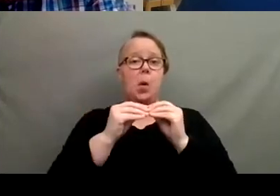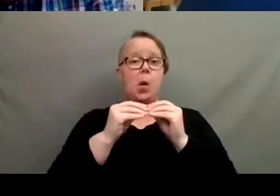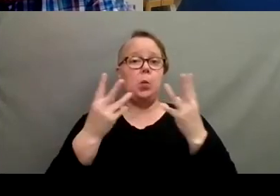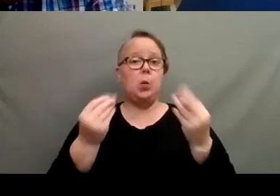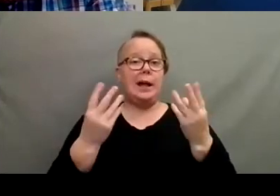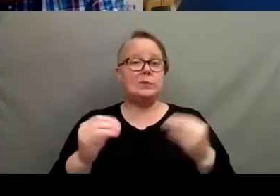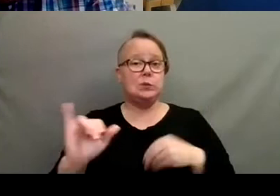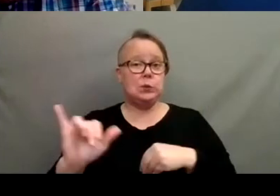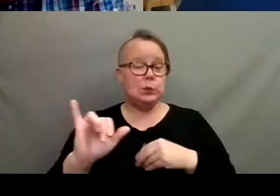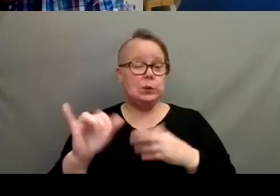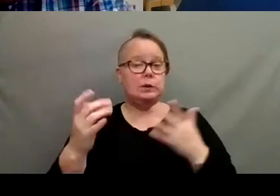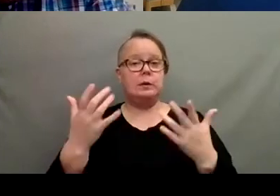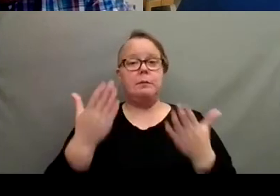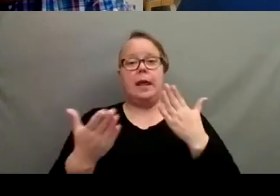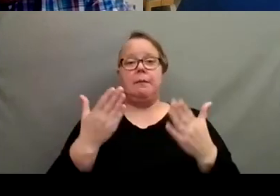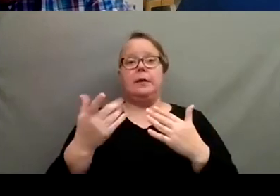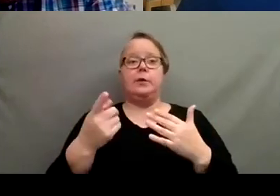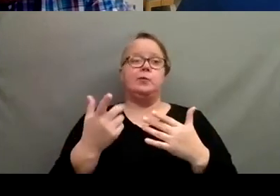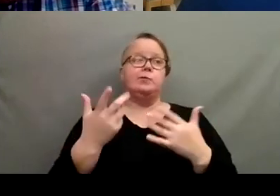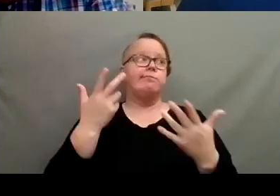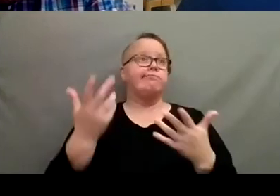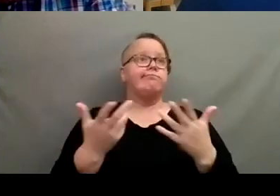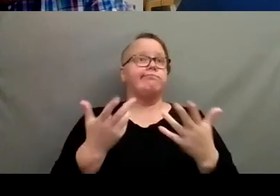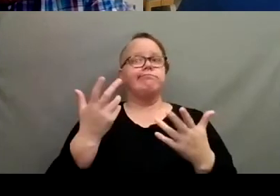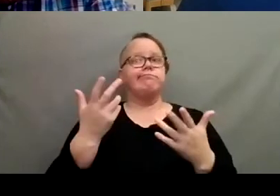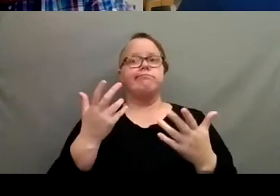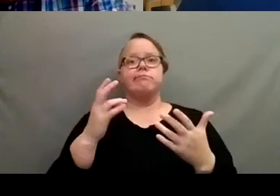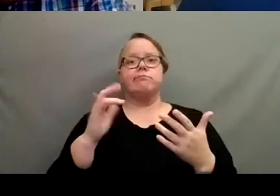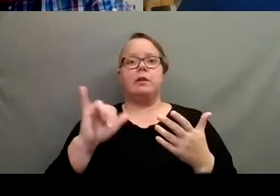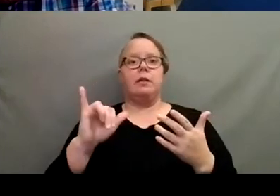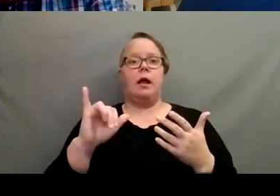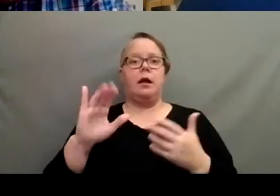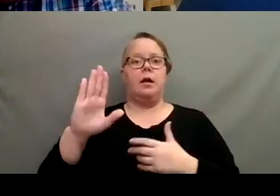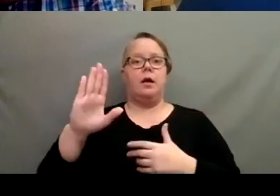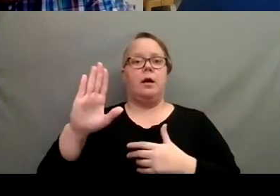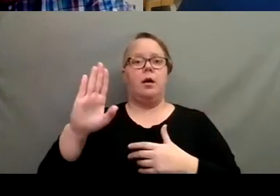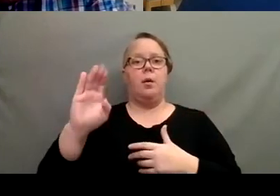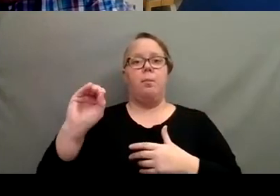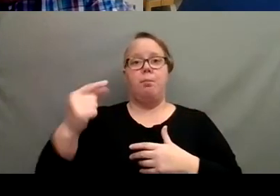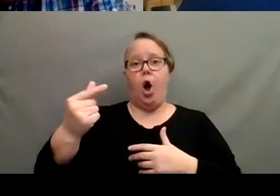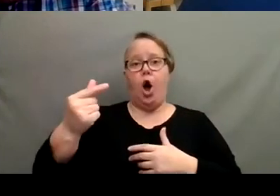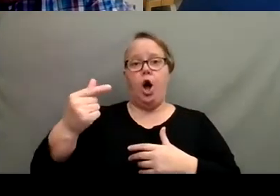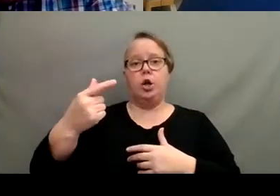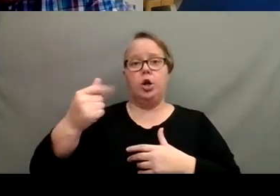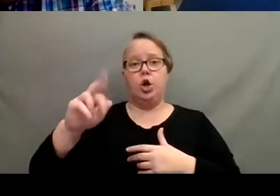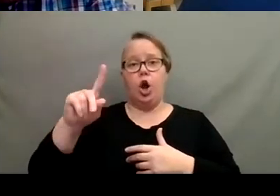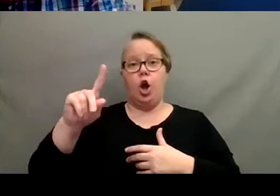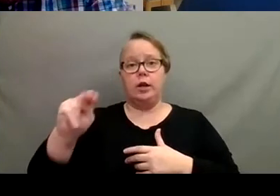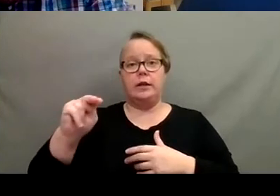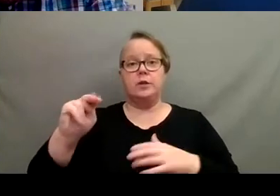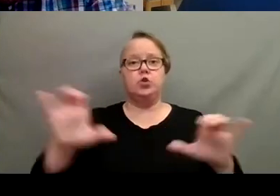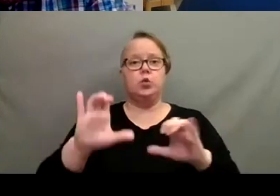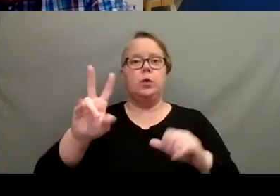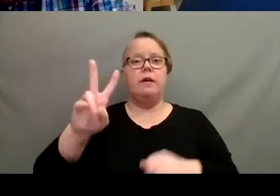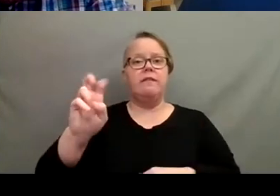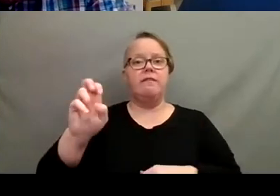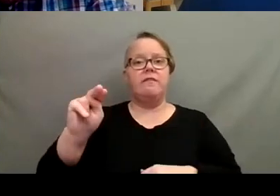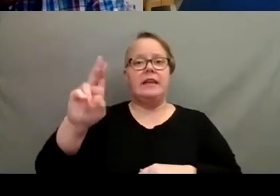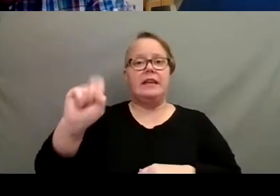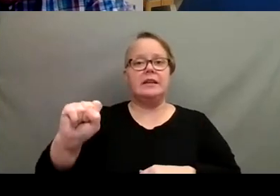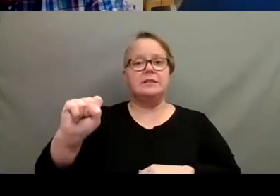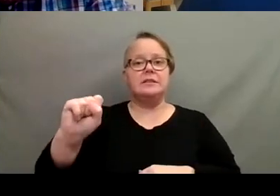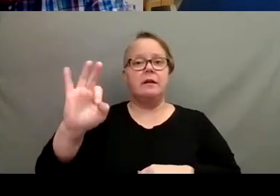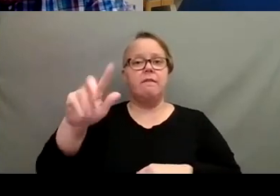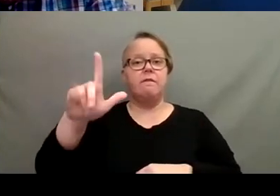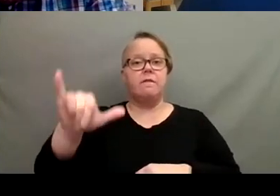too. Maybe you, um, let's say you want to have a bog garden and do some Venus fly traps, something like that. That'd be perfect